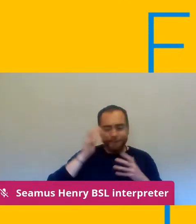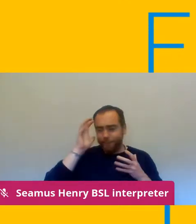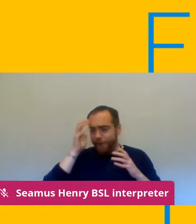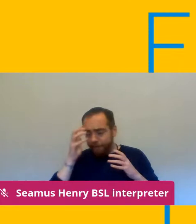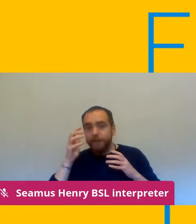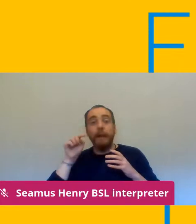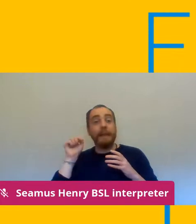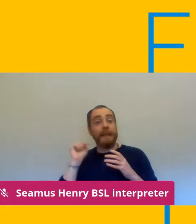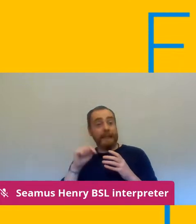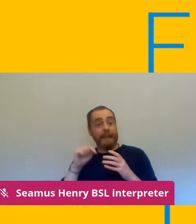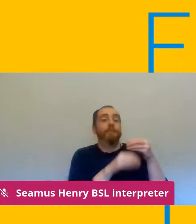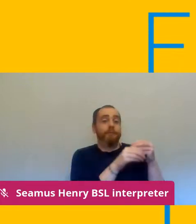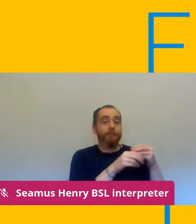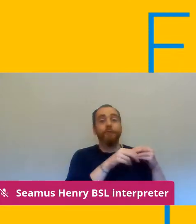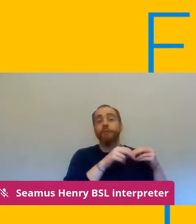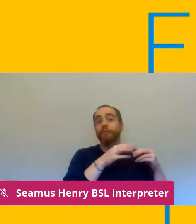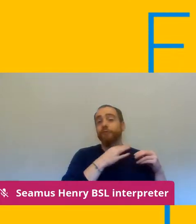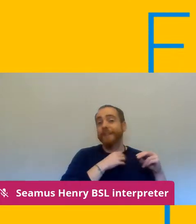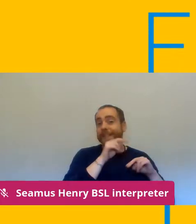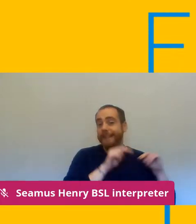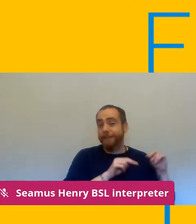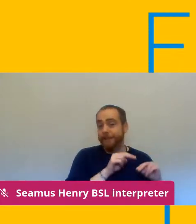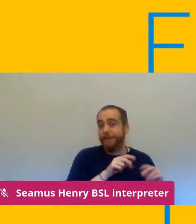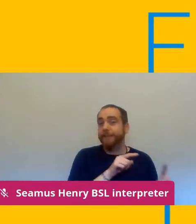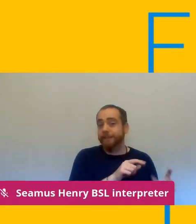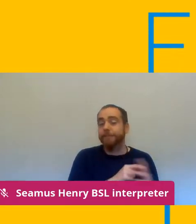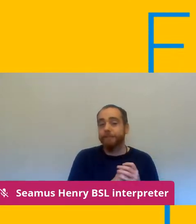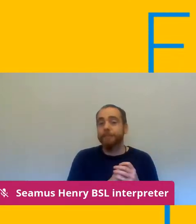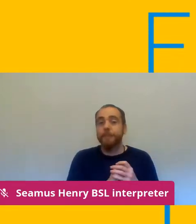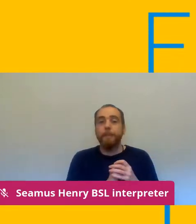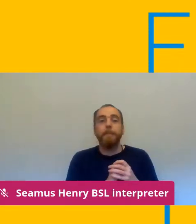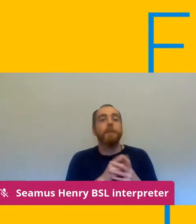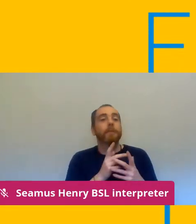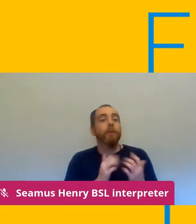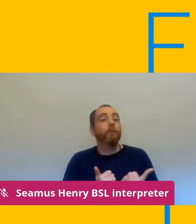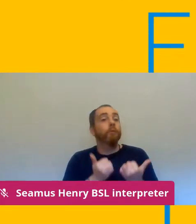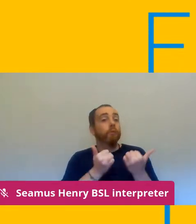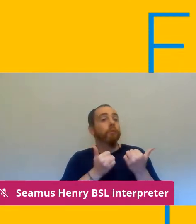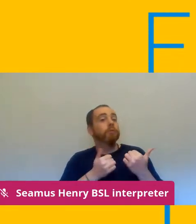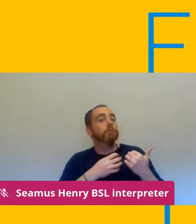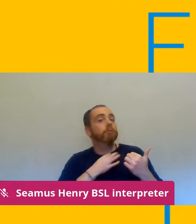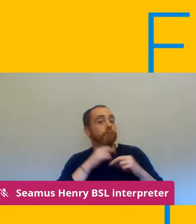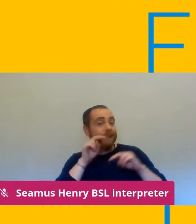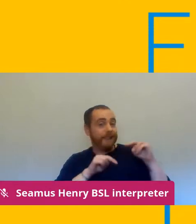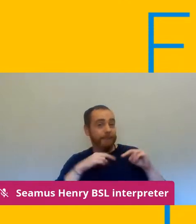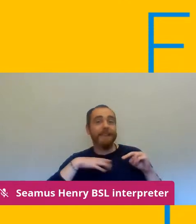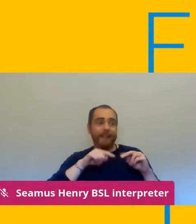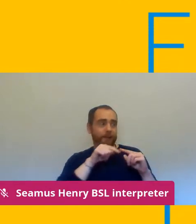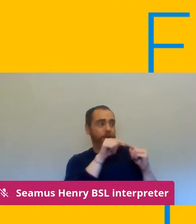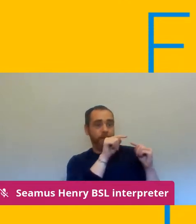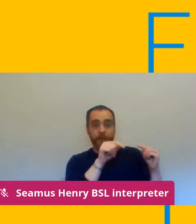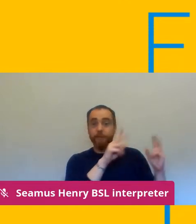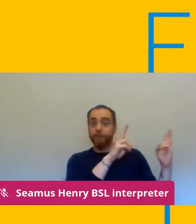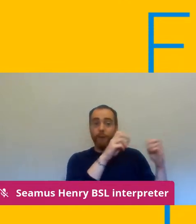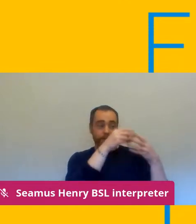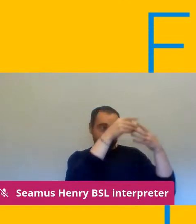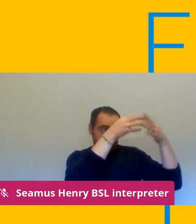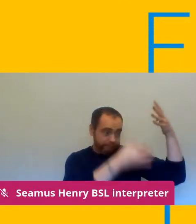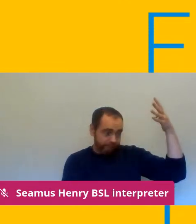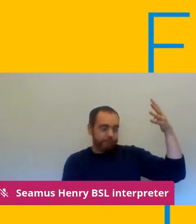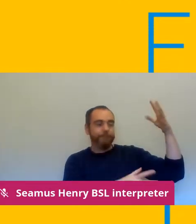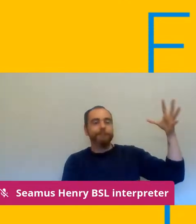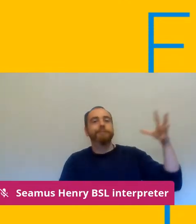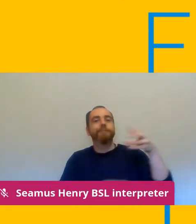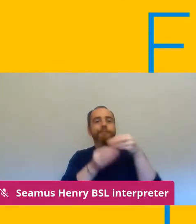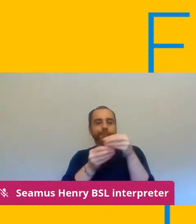generic and we've looked at the personal any good risk assessments should take all those things into consideration they should also be